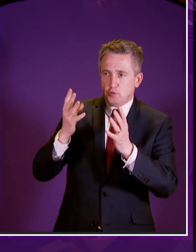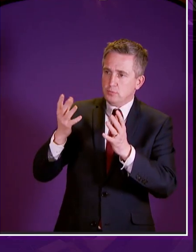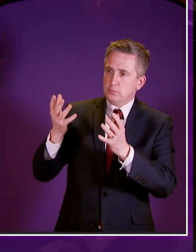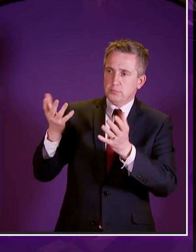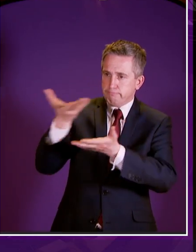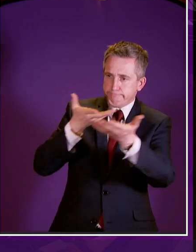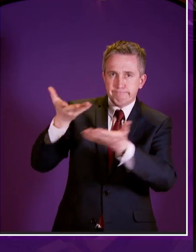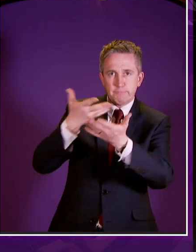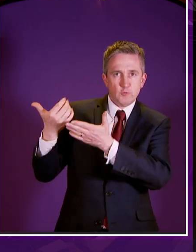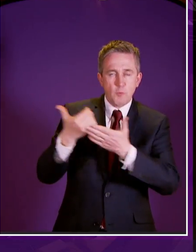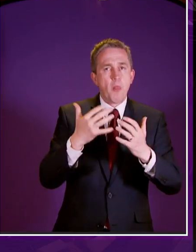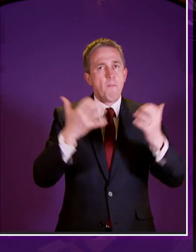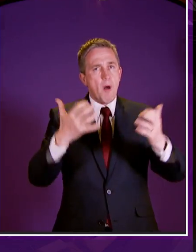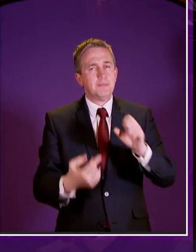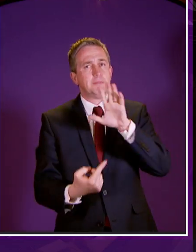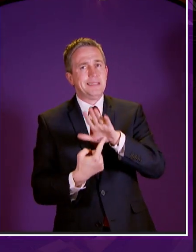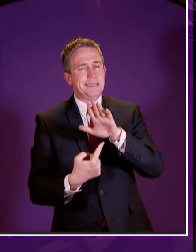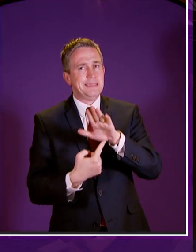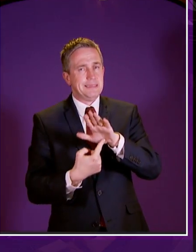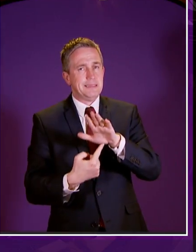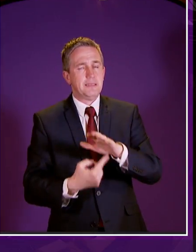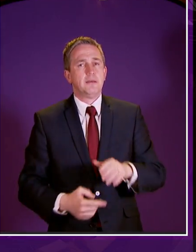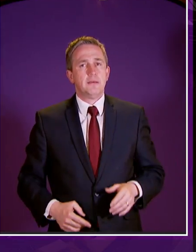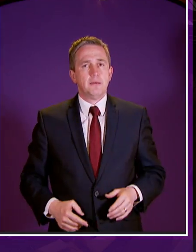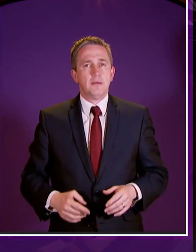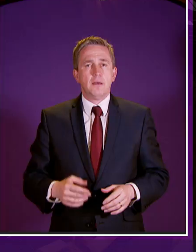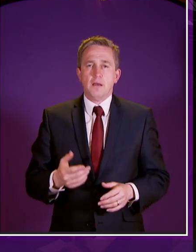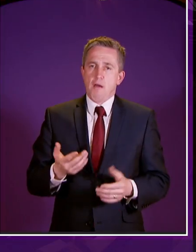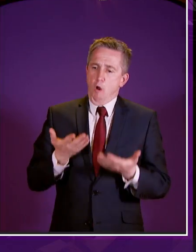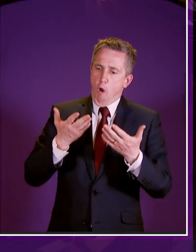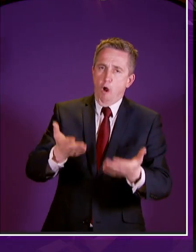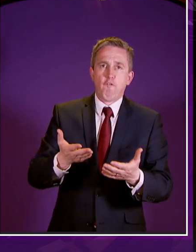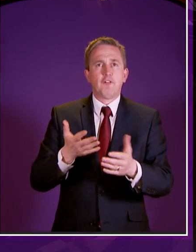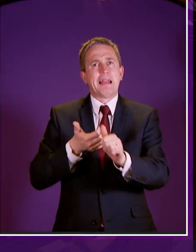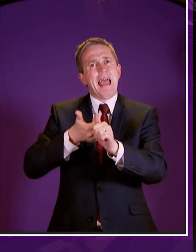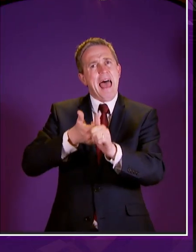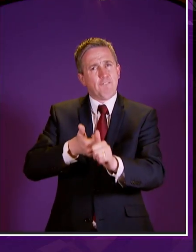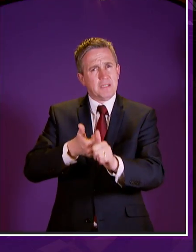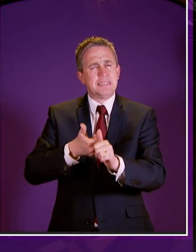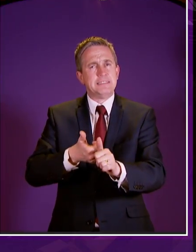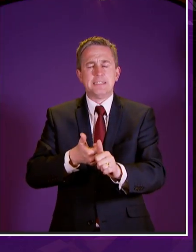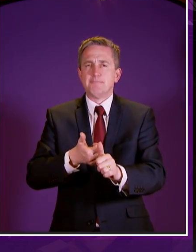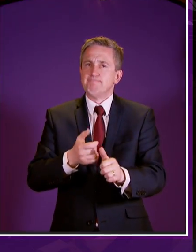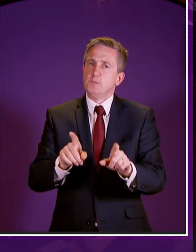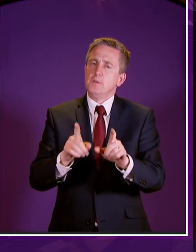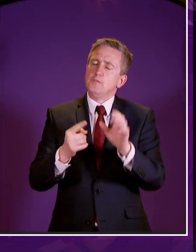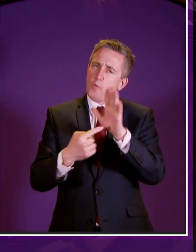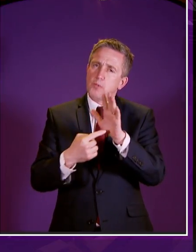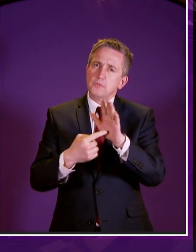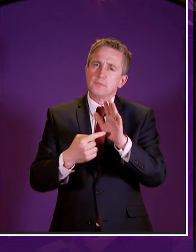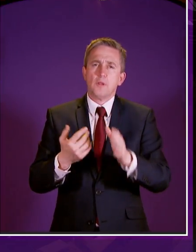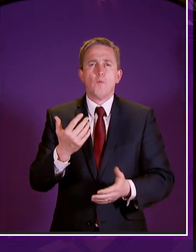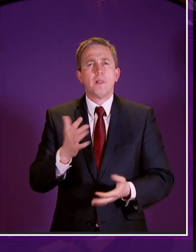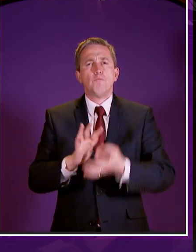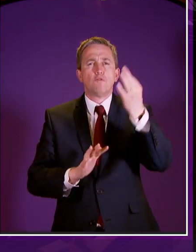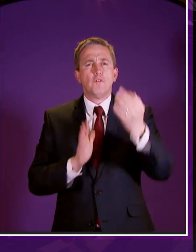is a massive step forward i think in having the right to advocacy where it is required will open up the system